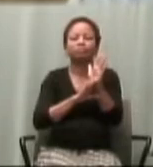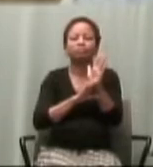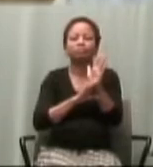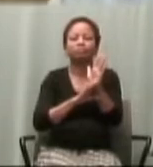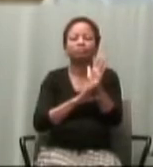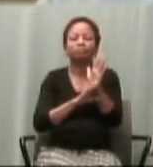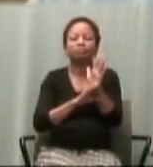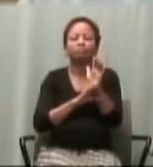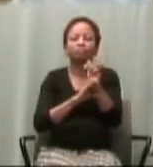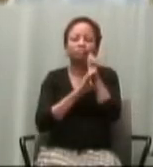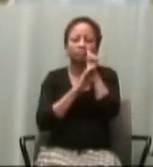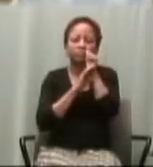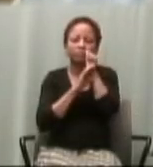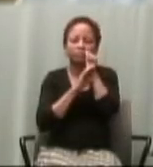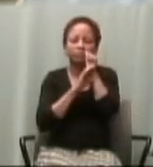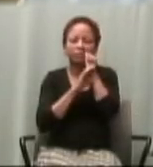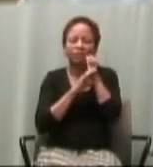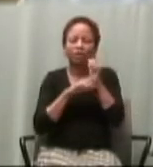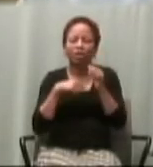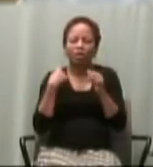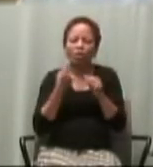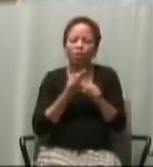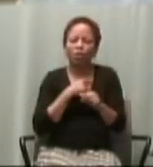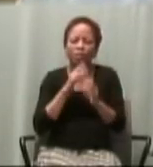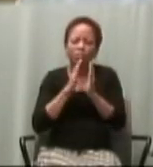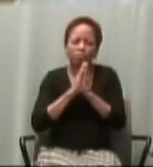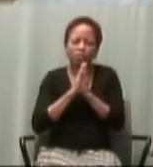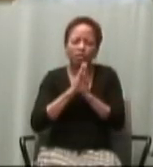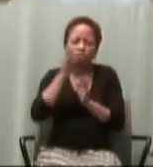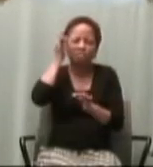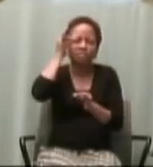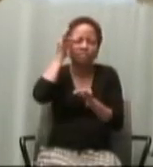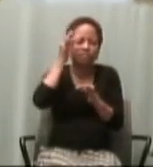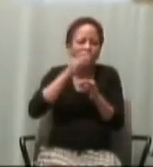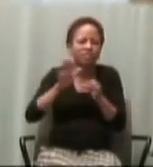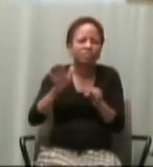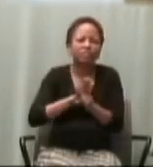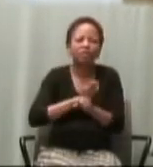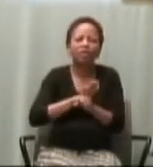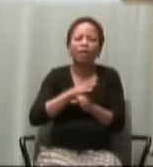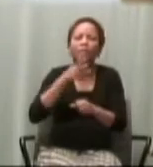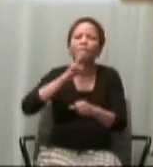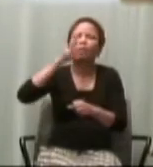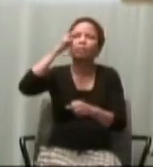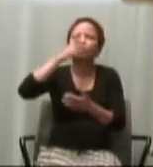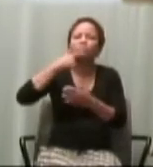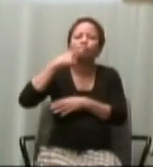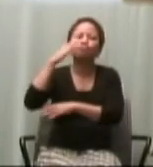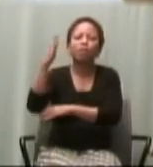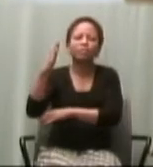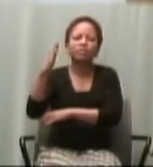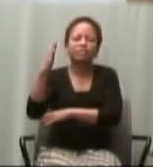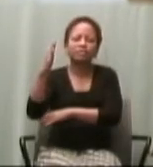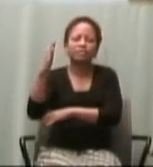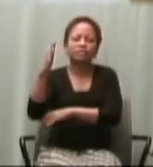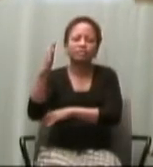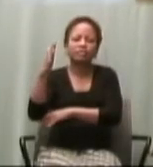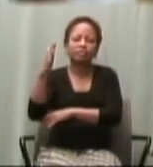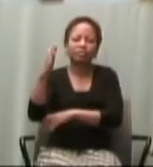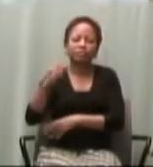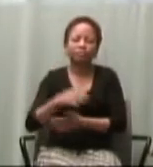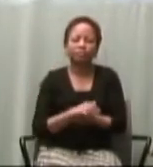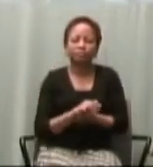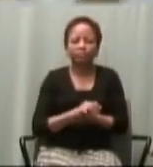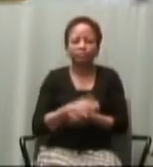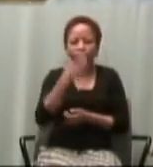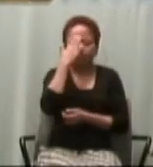May we oh God be faithful to the baptism promises that we make. In the name